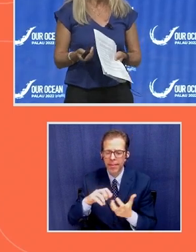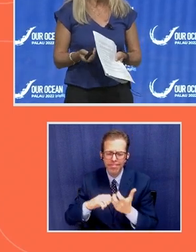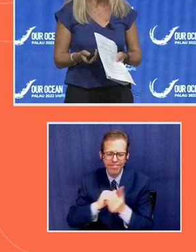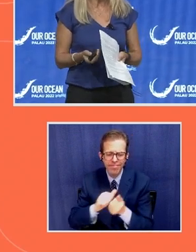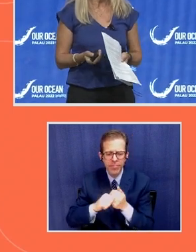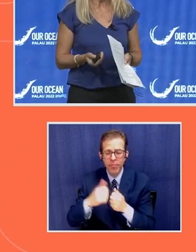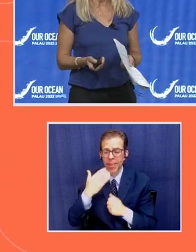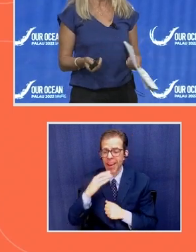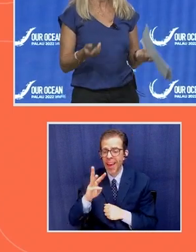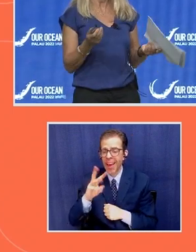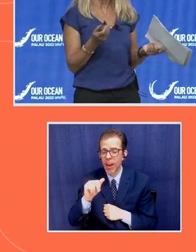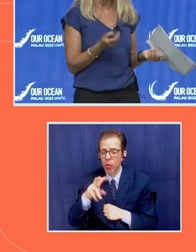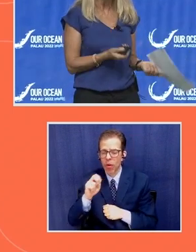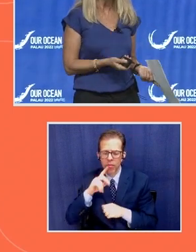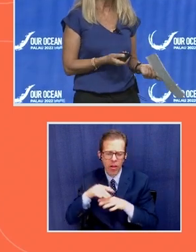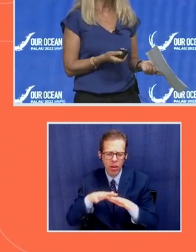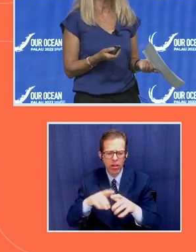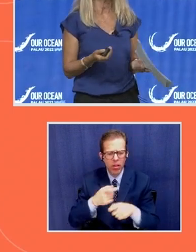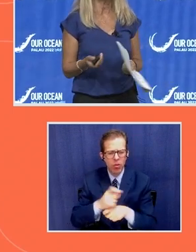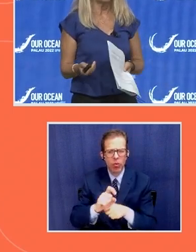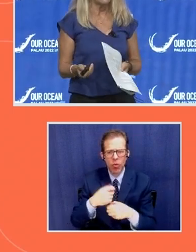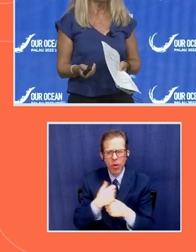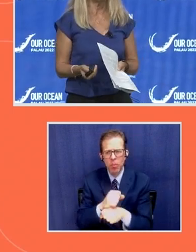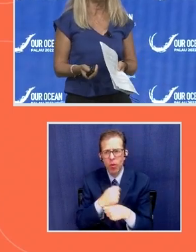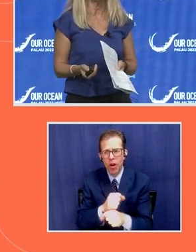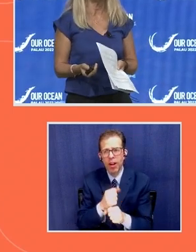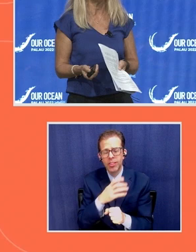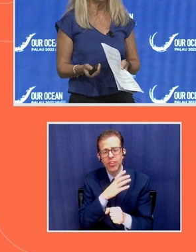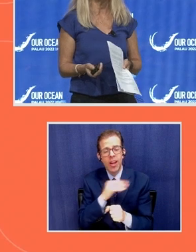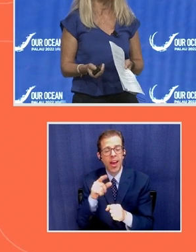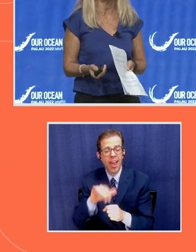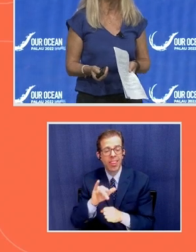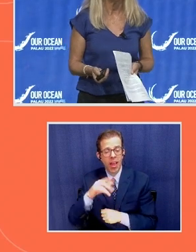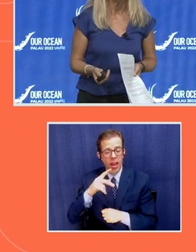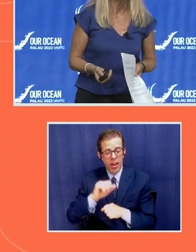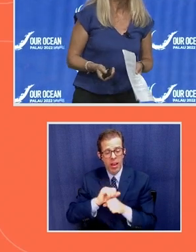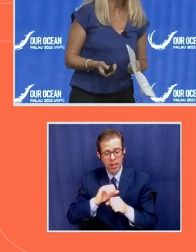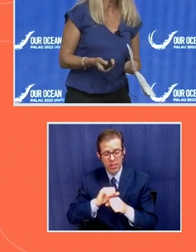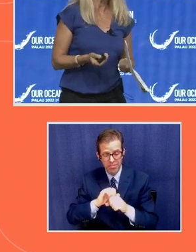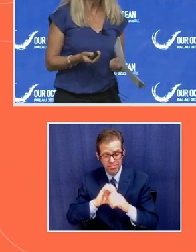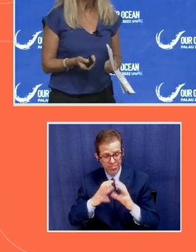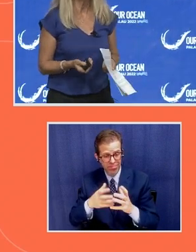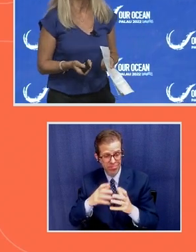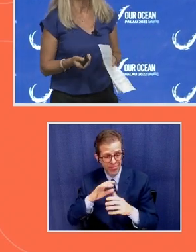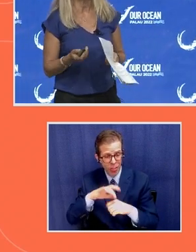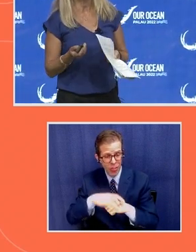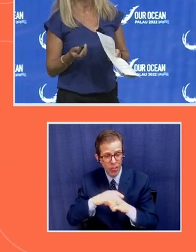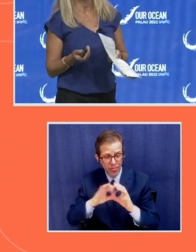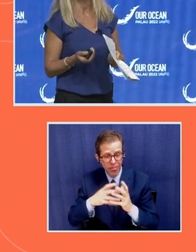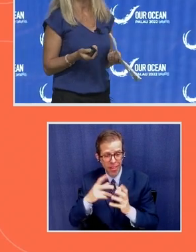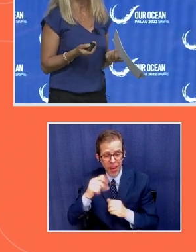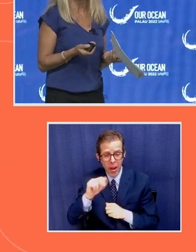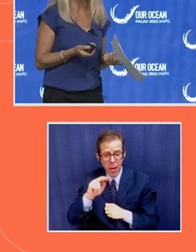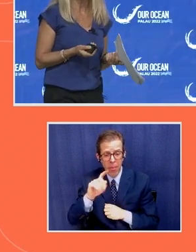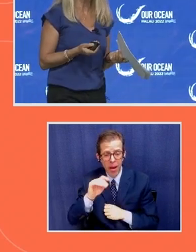disrupted production, and then the pandemic has disrupted supply chain. And often,